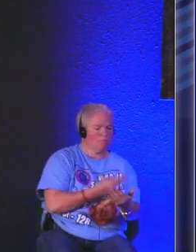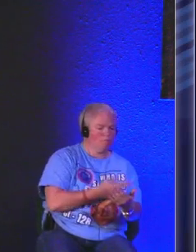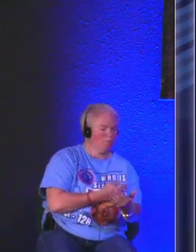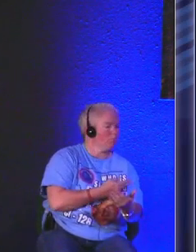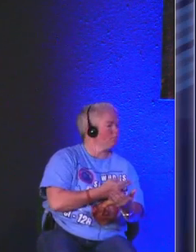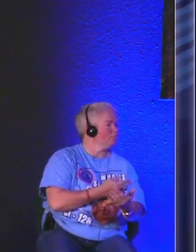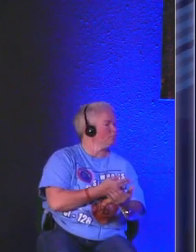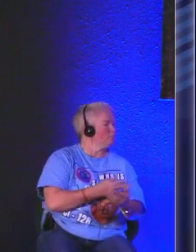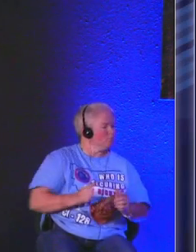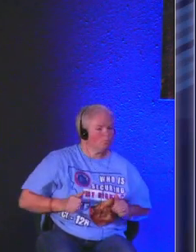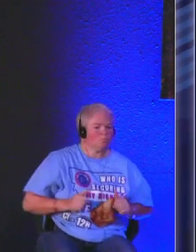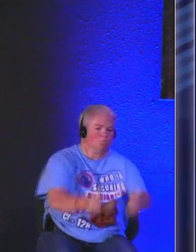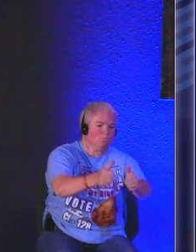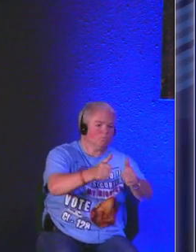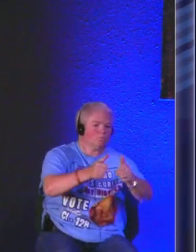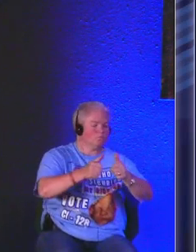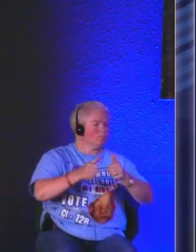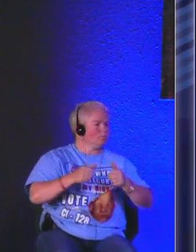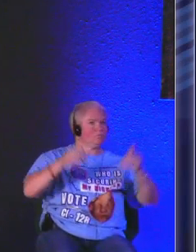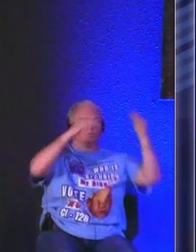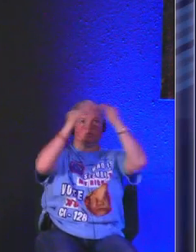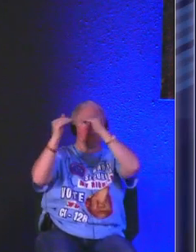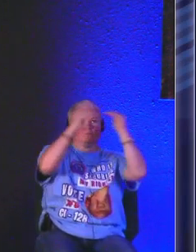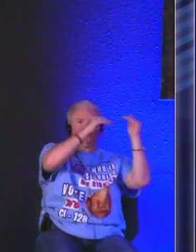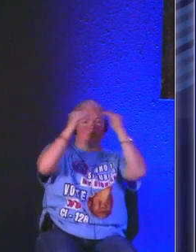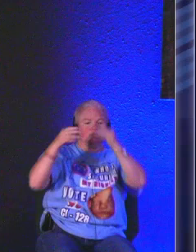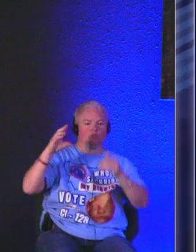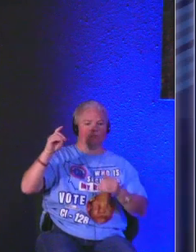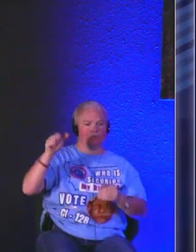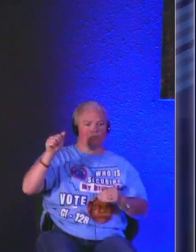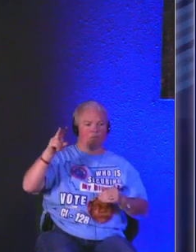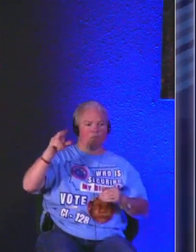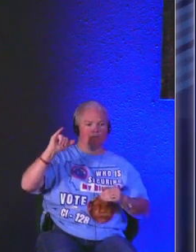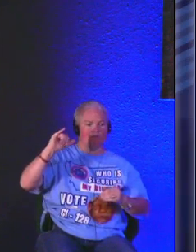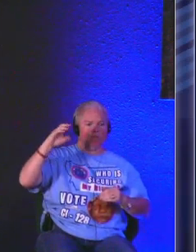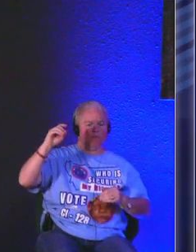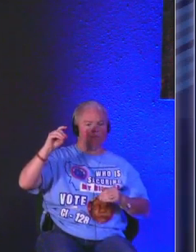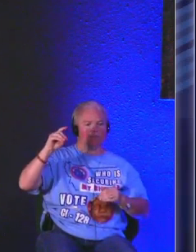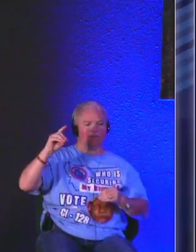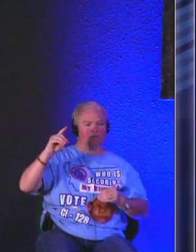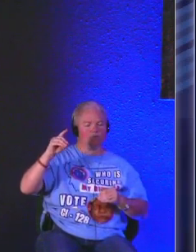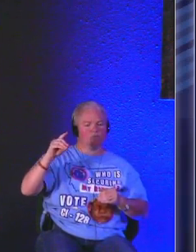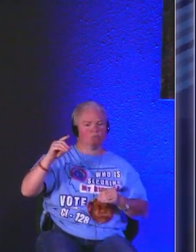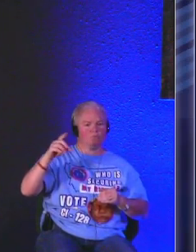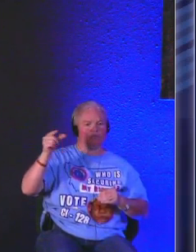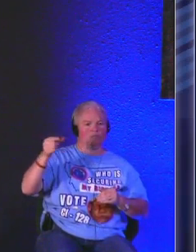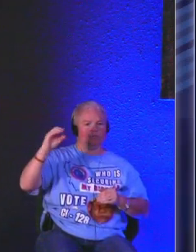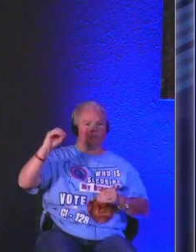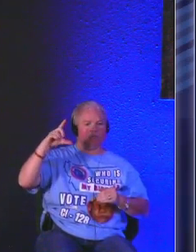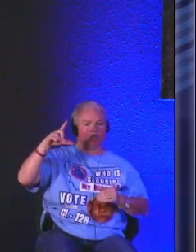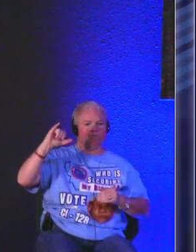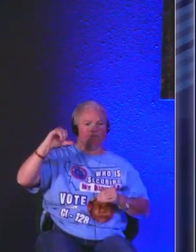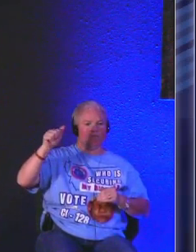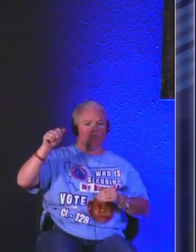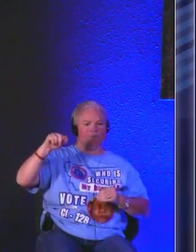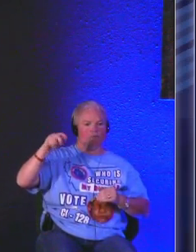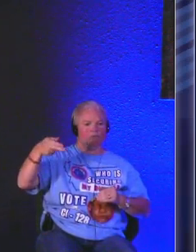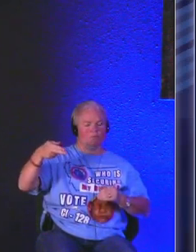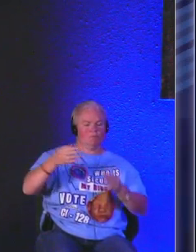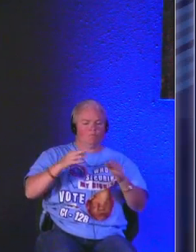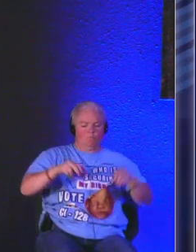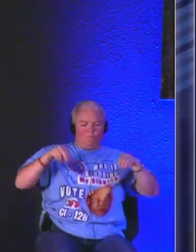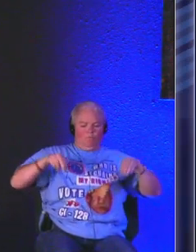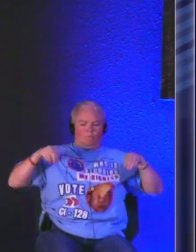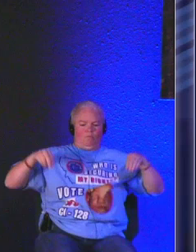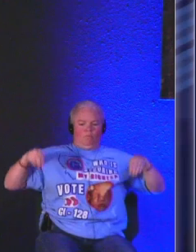he was thrust into really this battle with David and Goliath he was anointed as the true king of Israel even though he had to